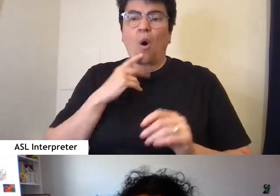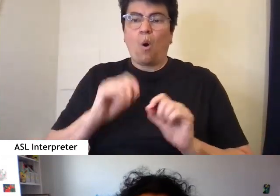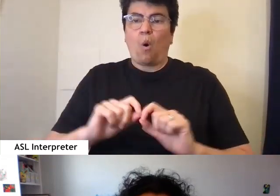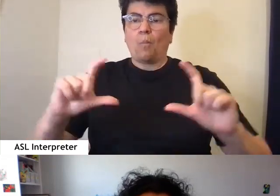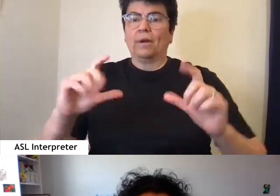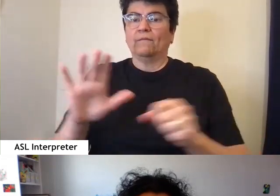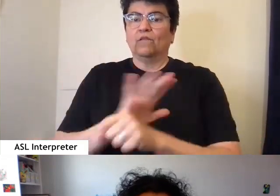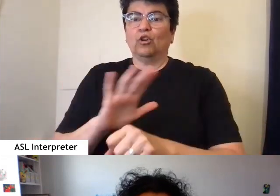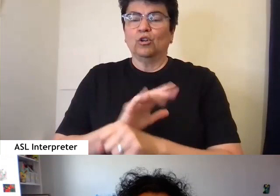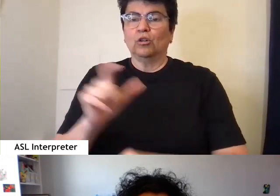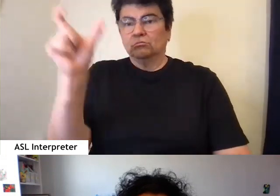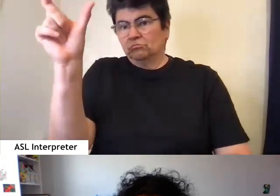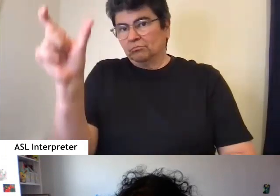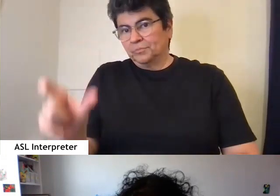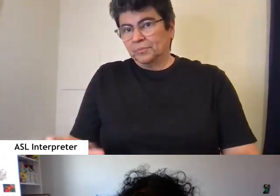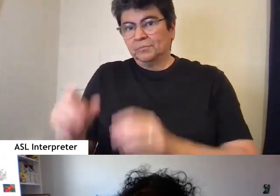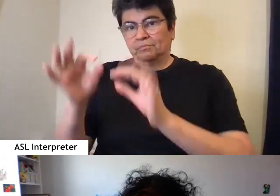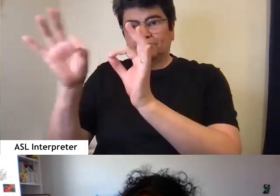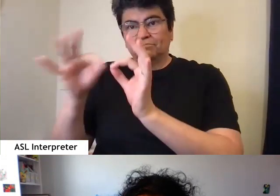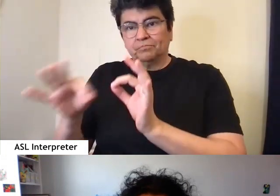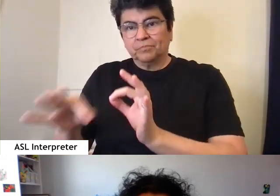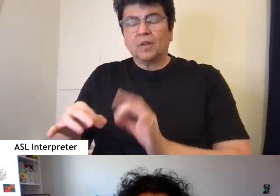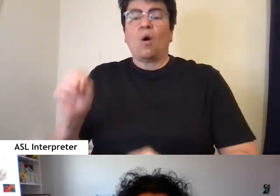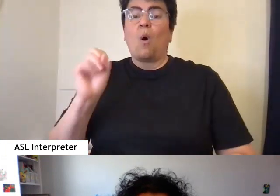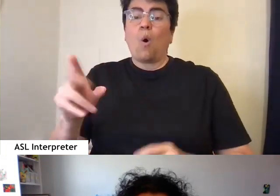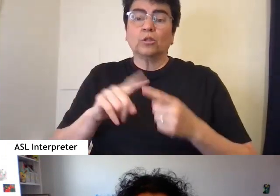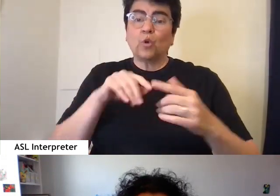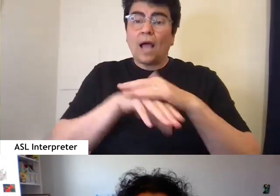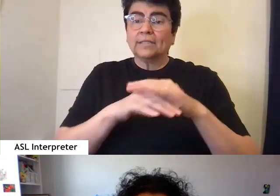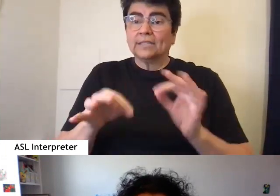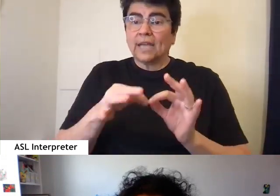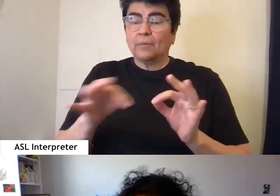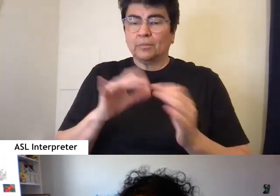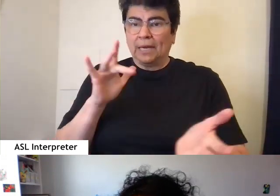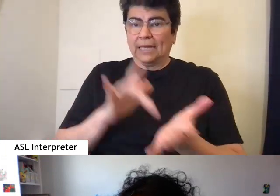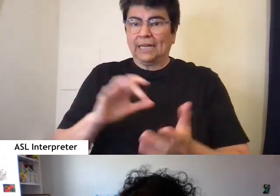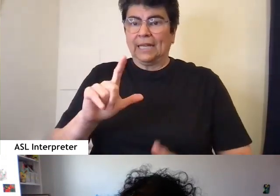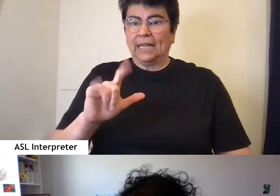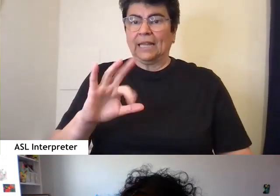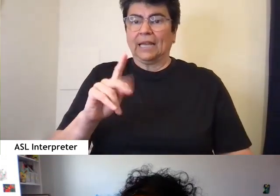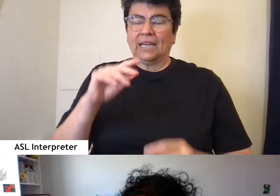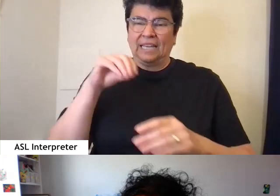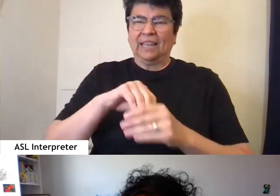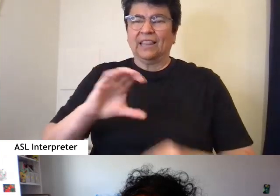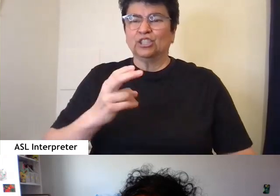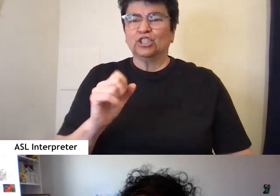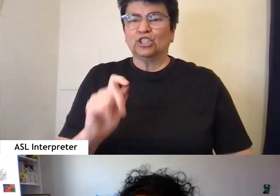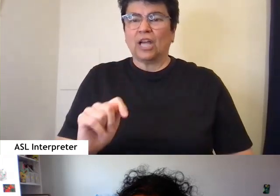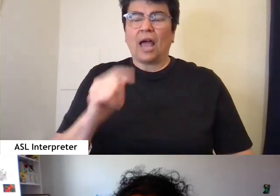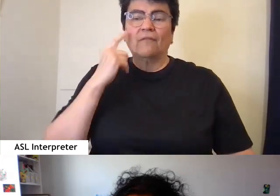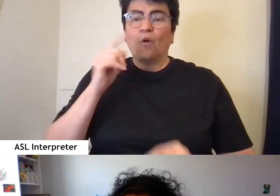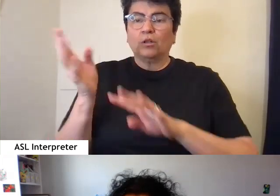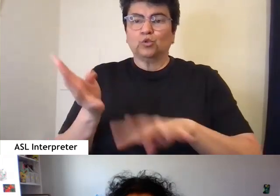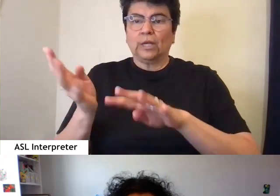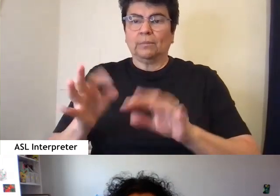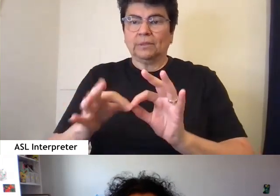transcript in the sidebar, or to access captioning by clicking the link that we've pasted into the chat for the stream text